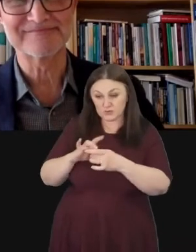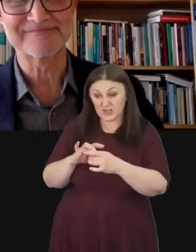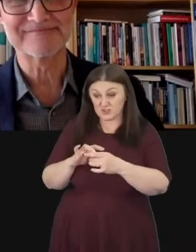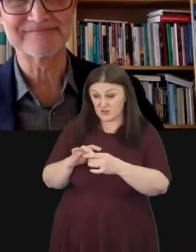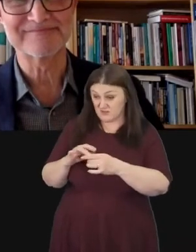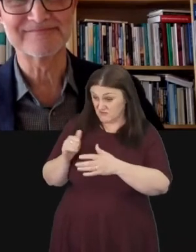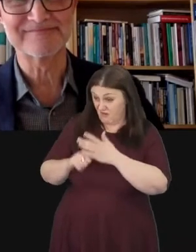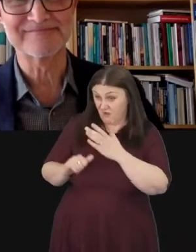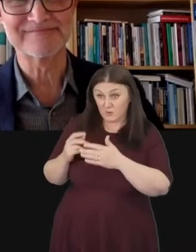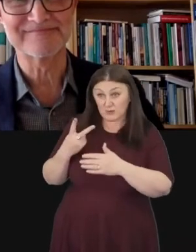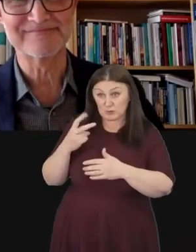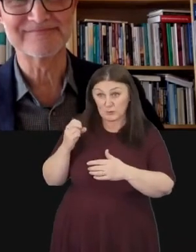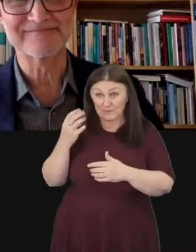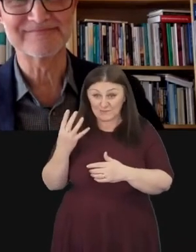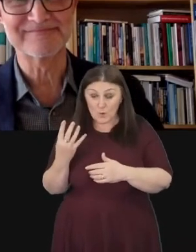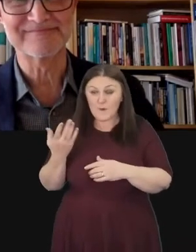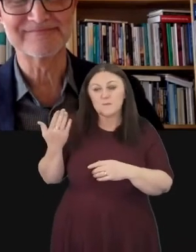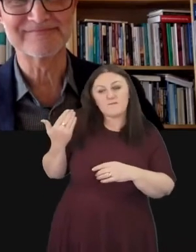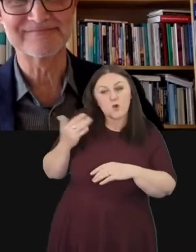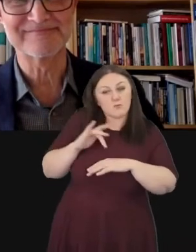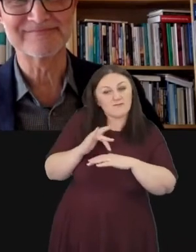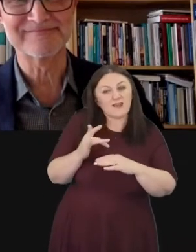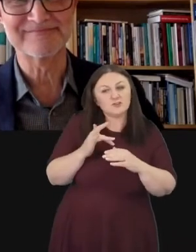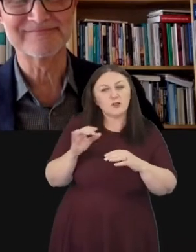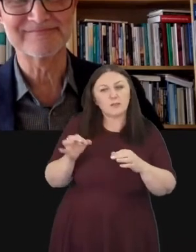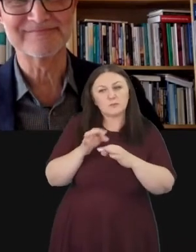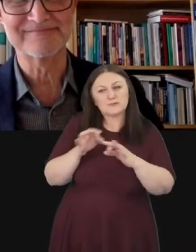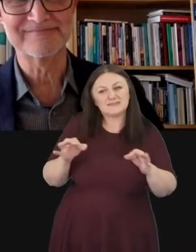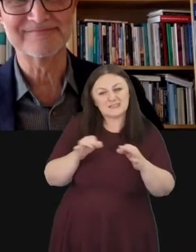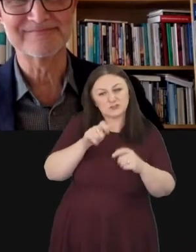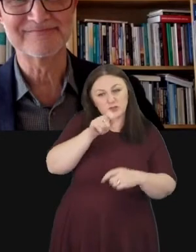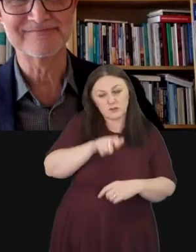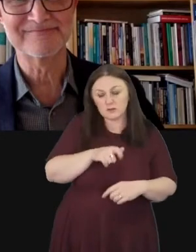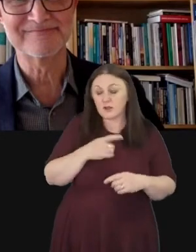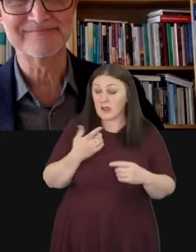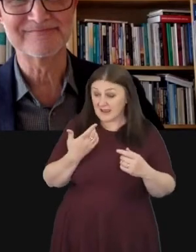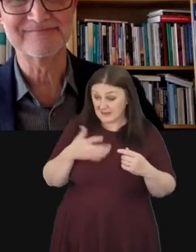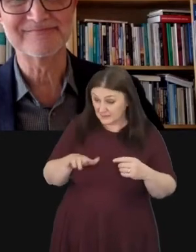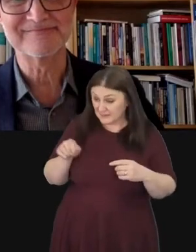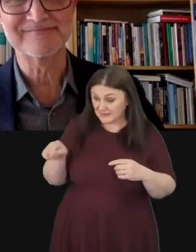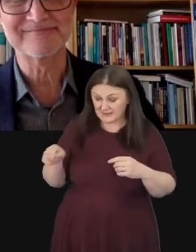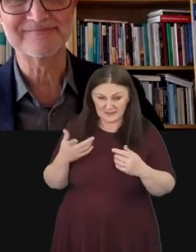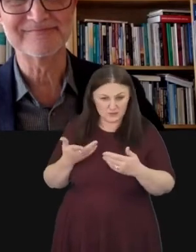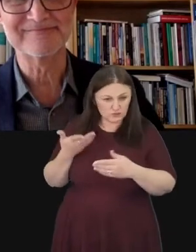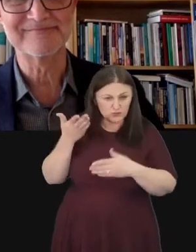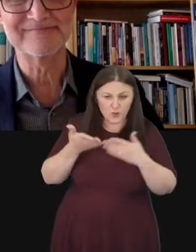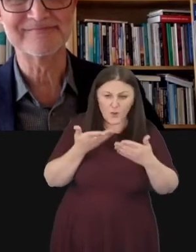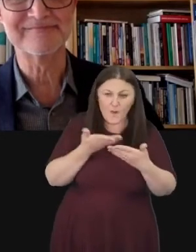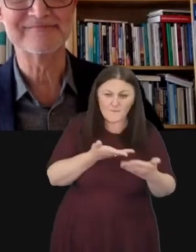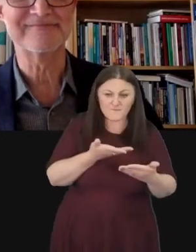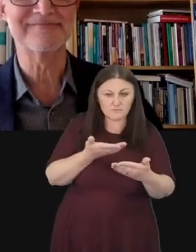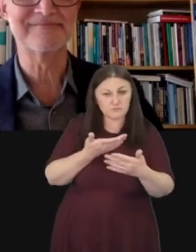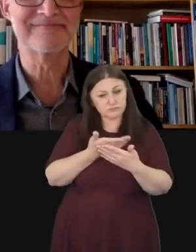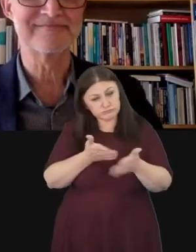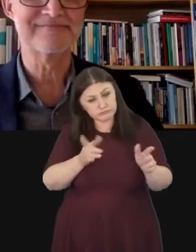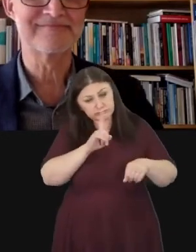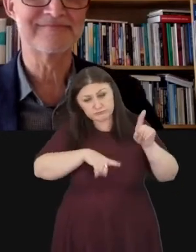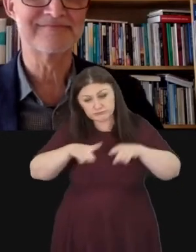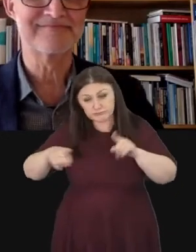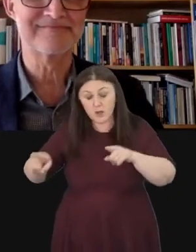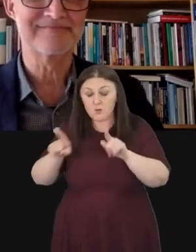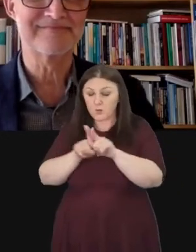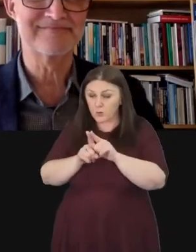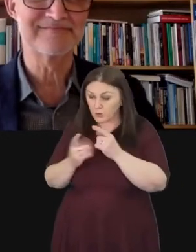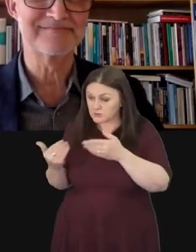Formerly a professional musician he served widely across Baptist together throughout his ministry and he also has participated in the